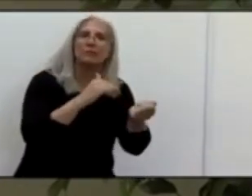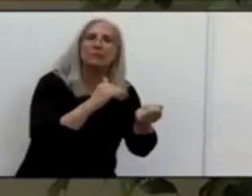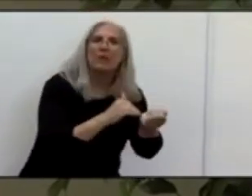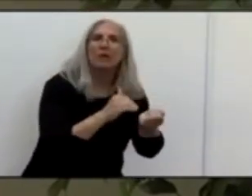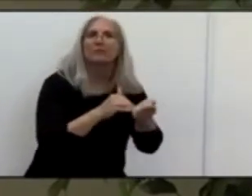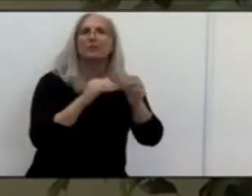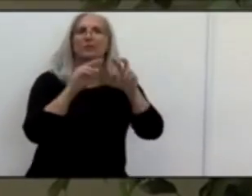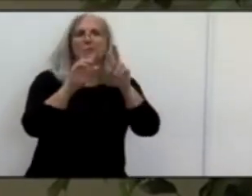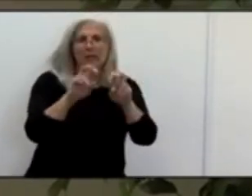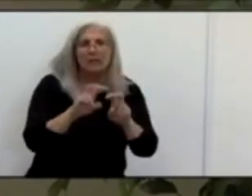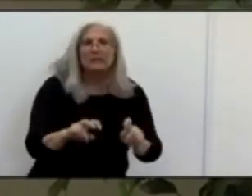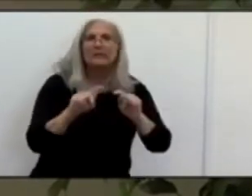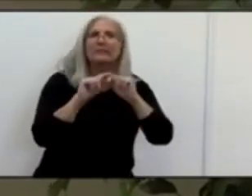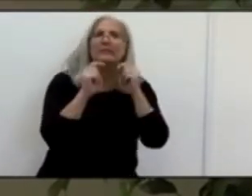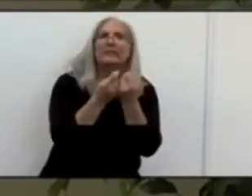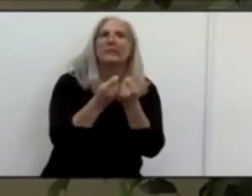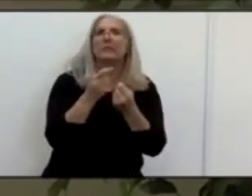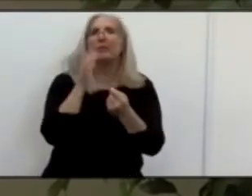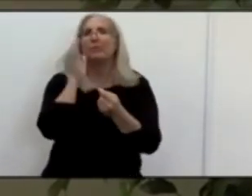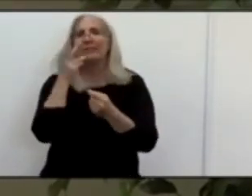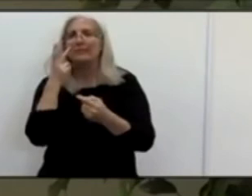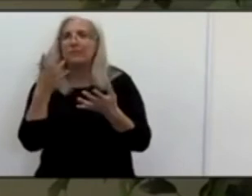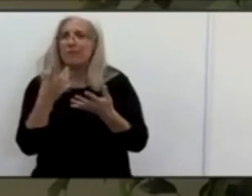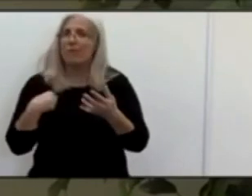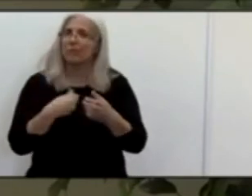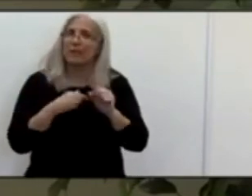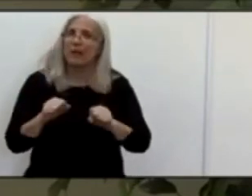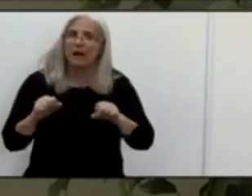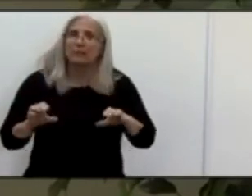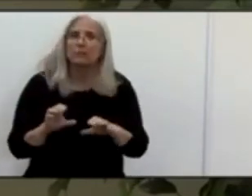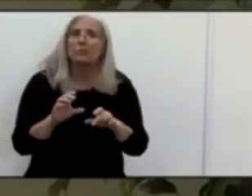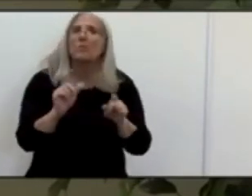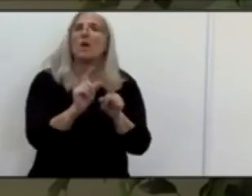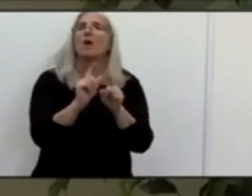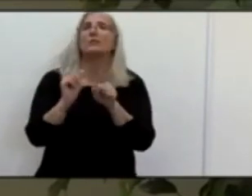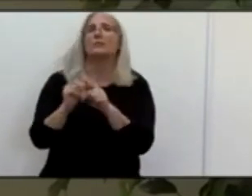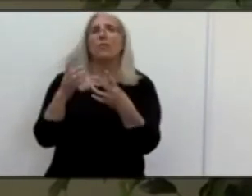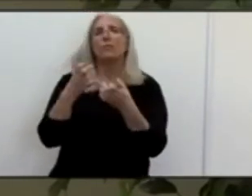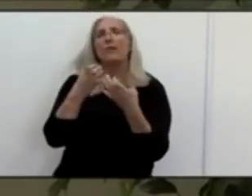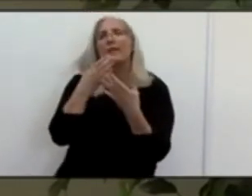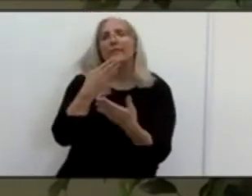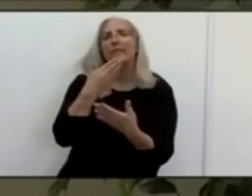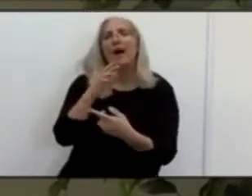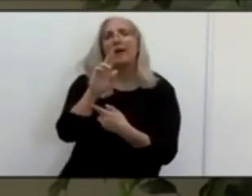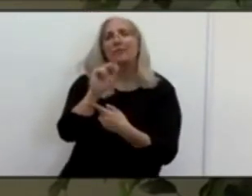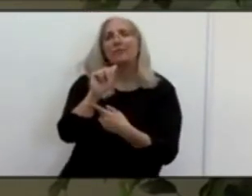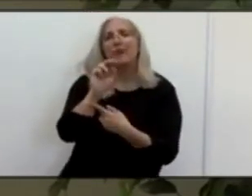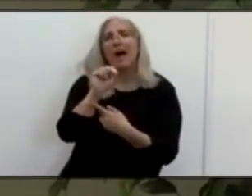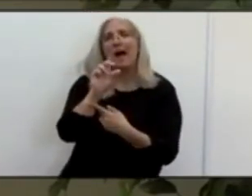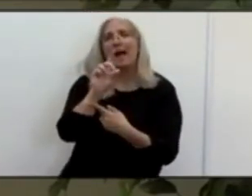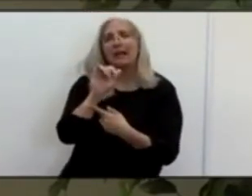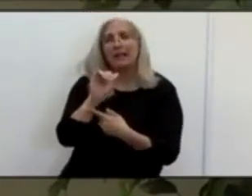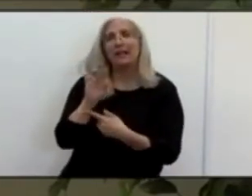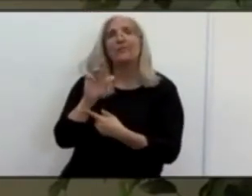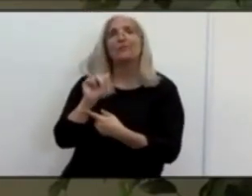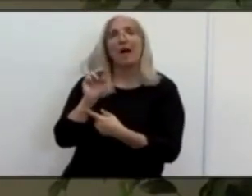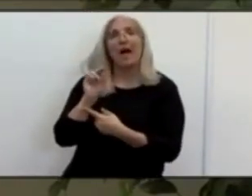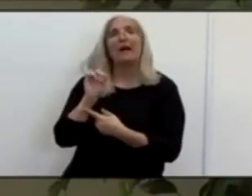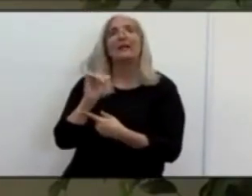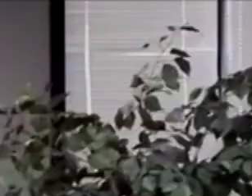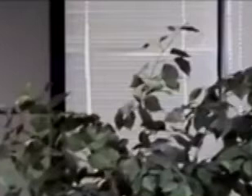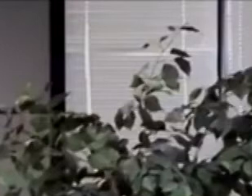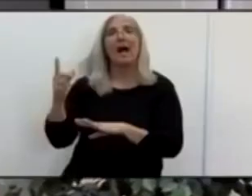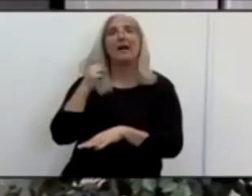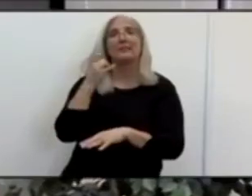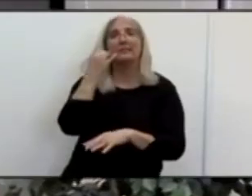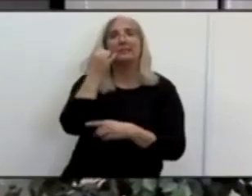get done. Um, Randy, Randy, you asked if Dr. Cody is going to speak. As you can see, you, you asked for doctors instead you got lawyers.